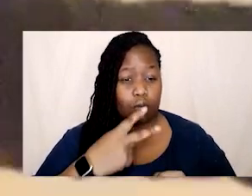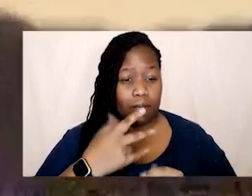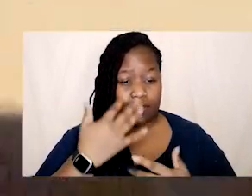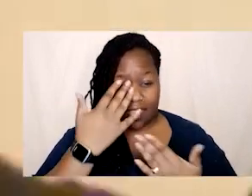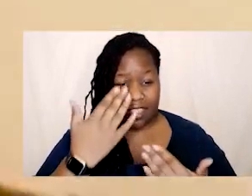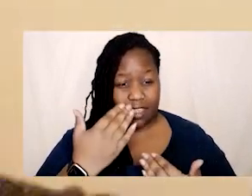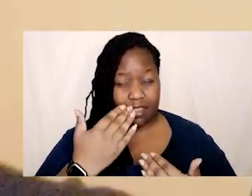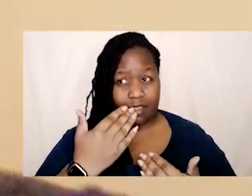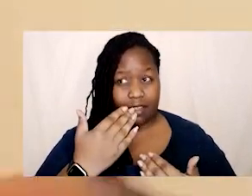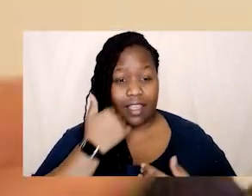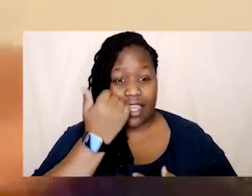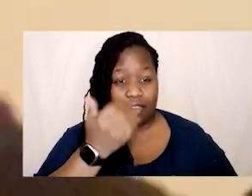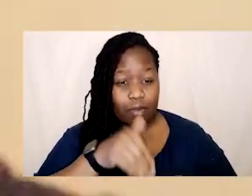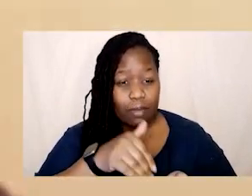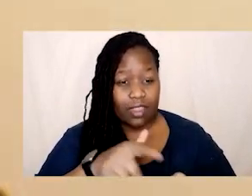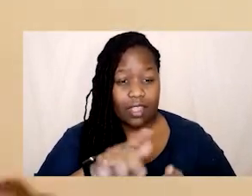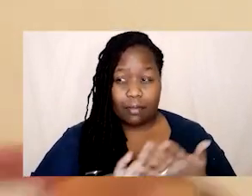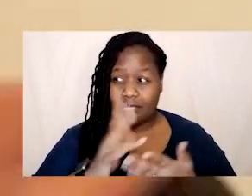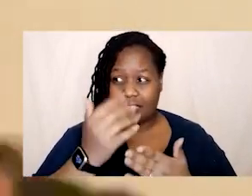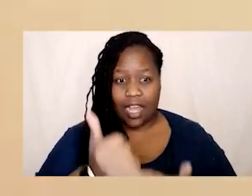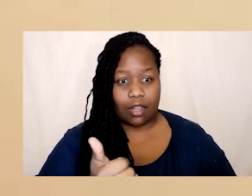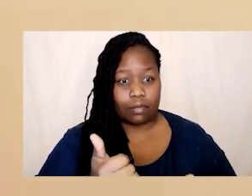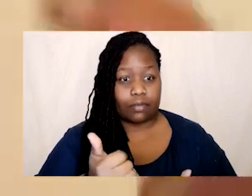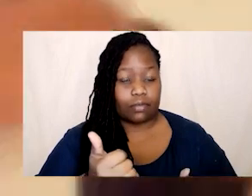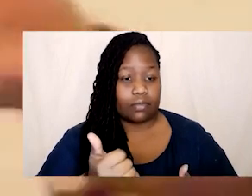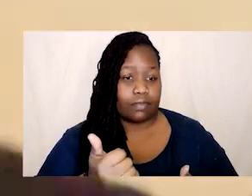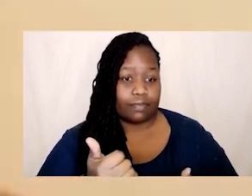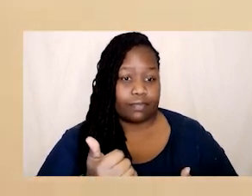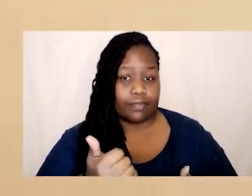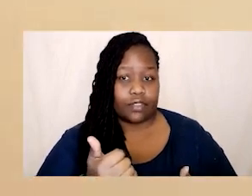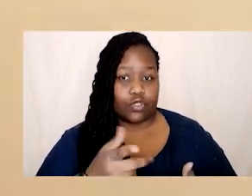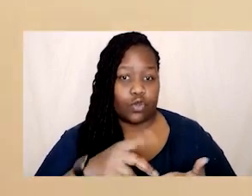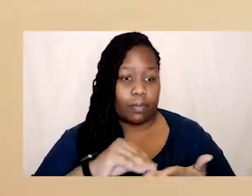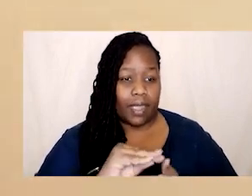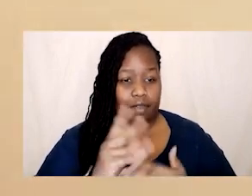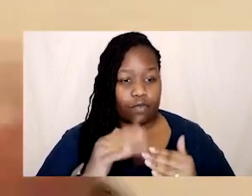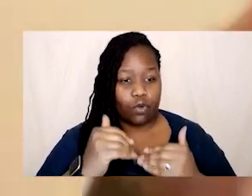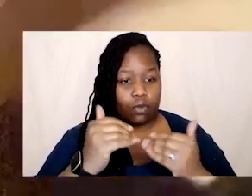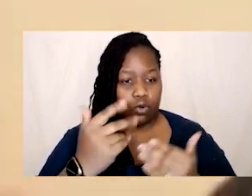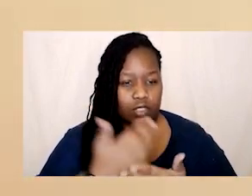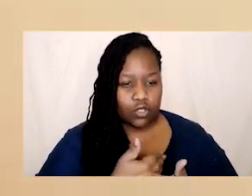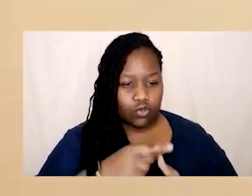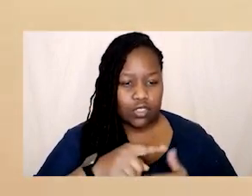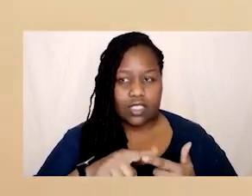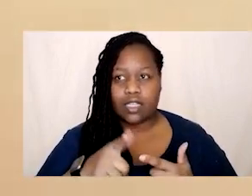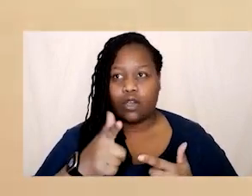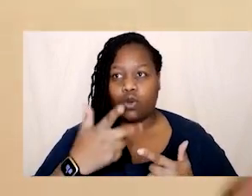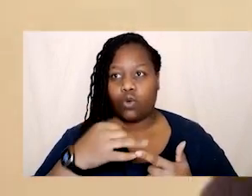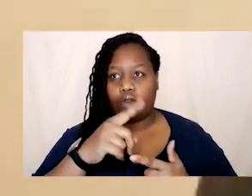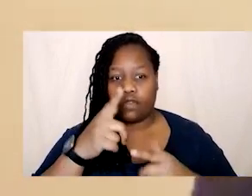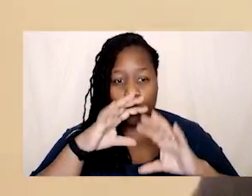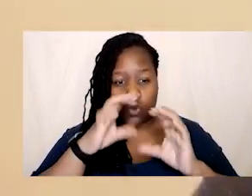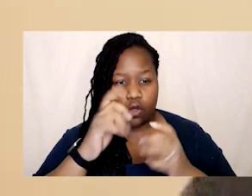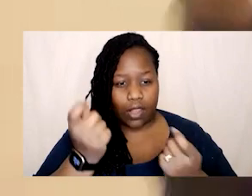months pays for them to have like have have google admin pays for them to have higher securities um security settings allows them to like